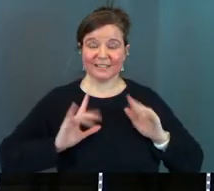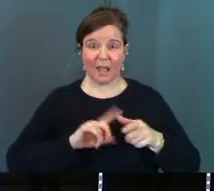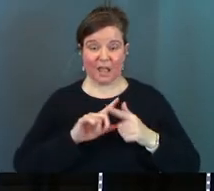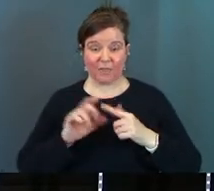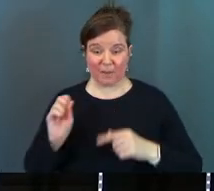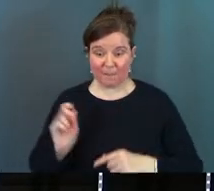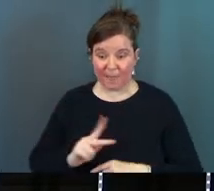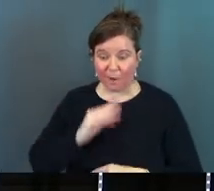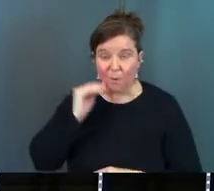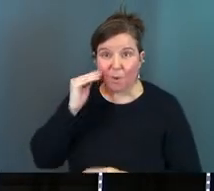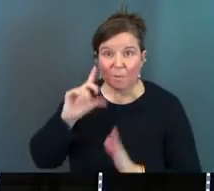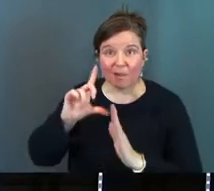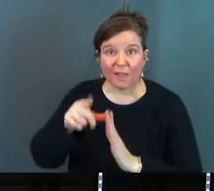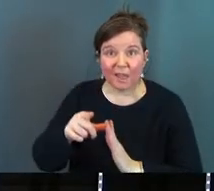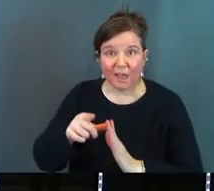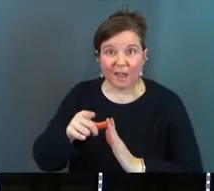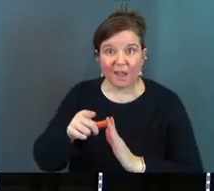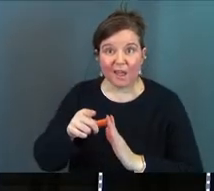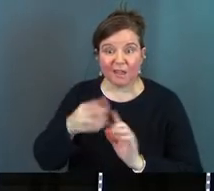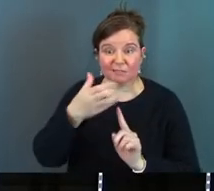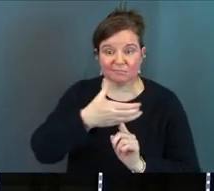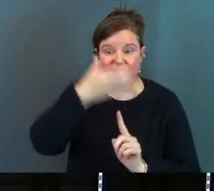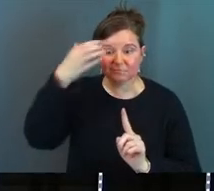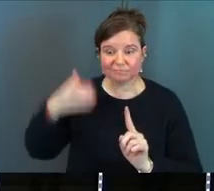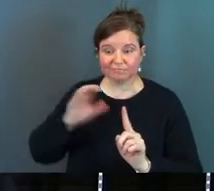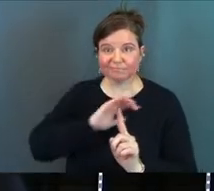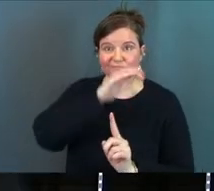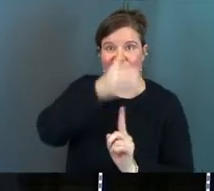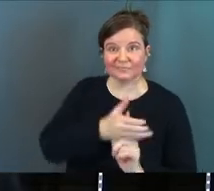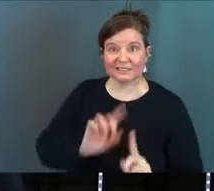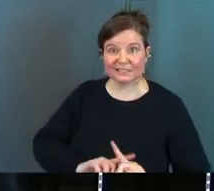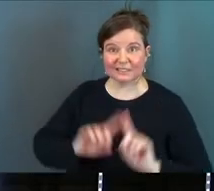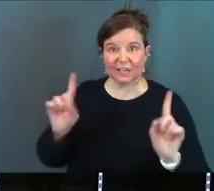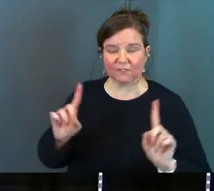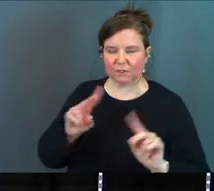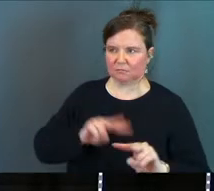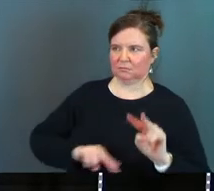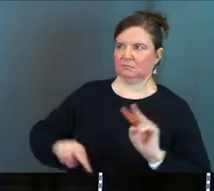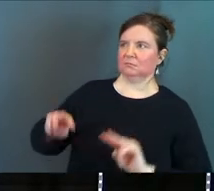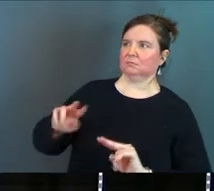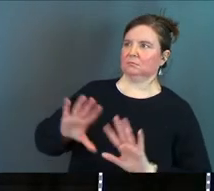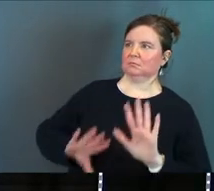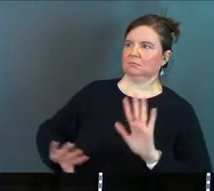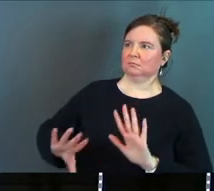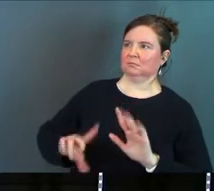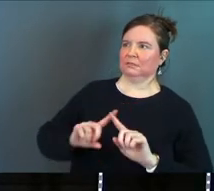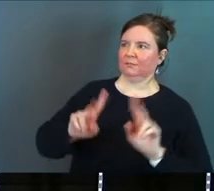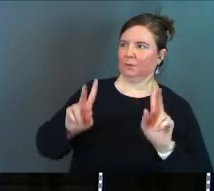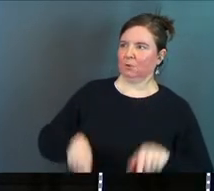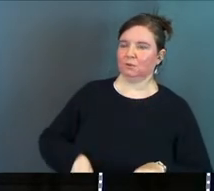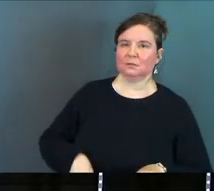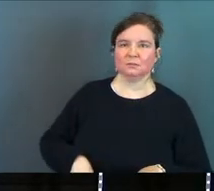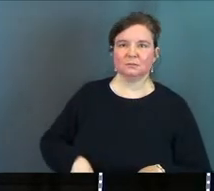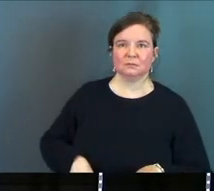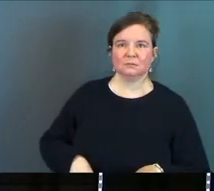and then when you go home and you're inside the four walls of home and you see a very different individual